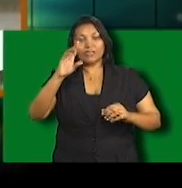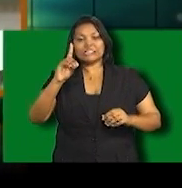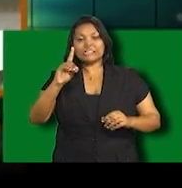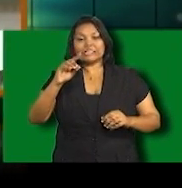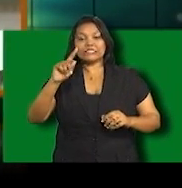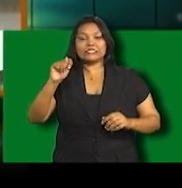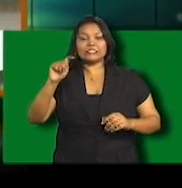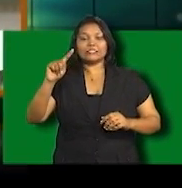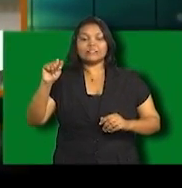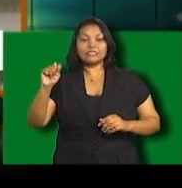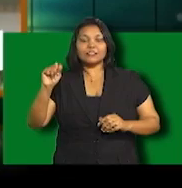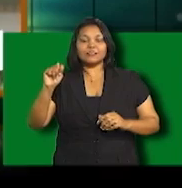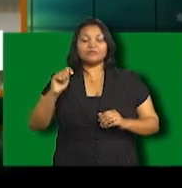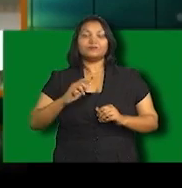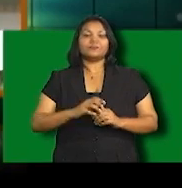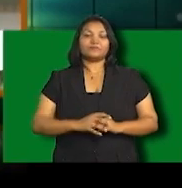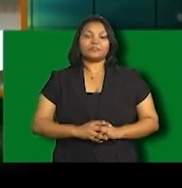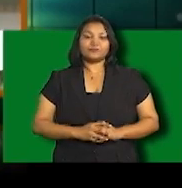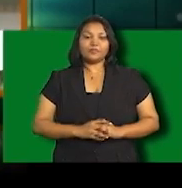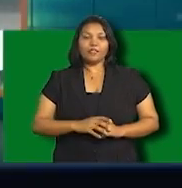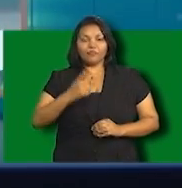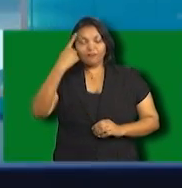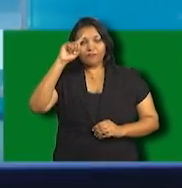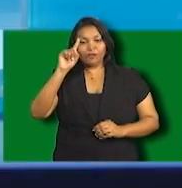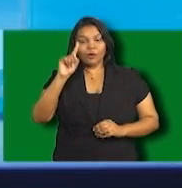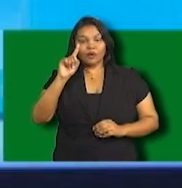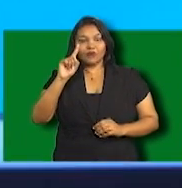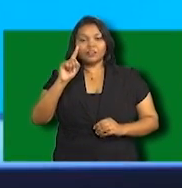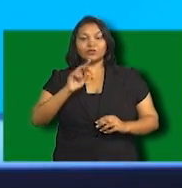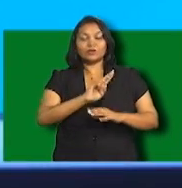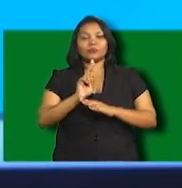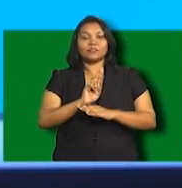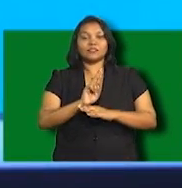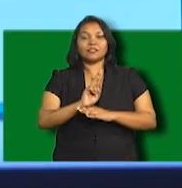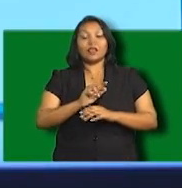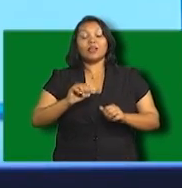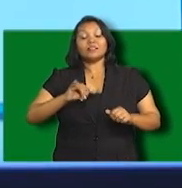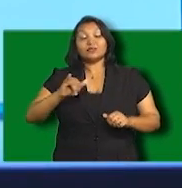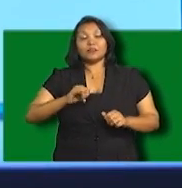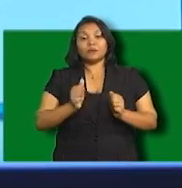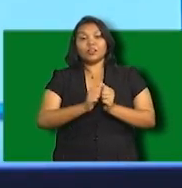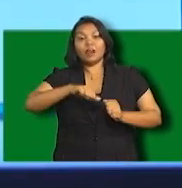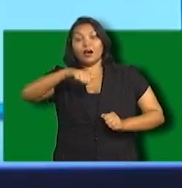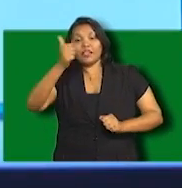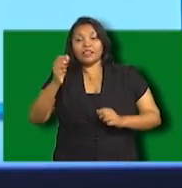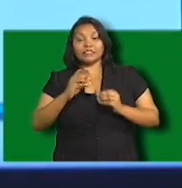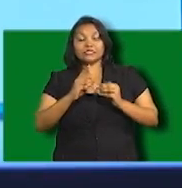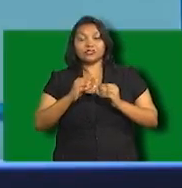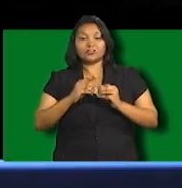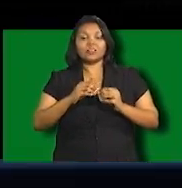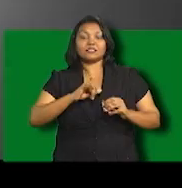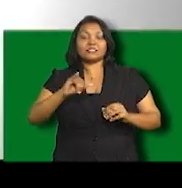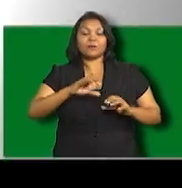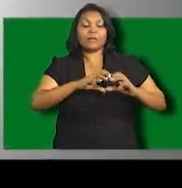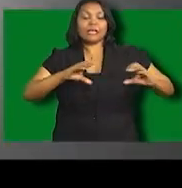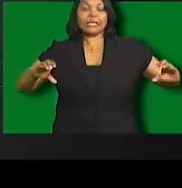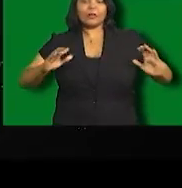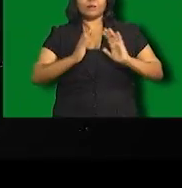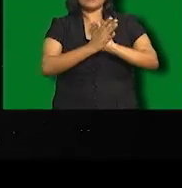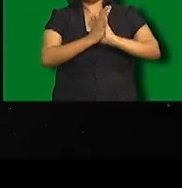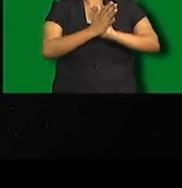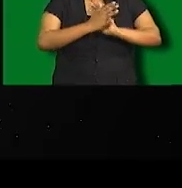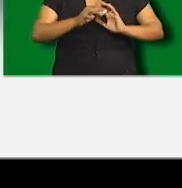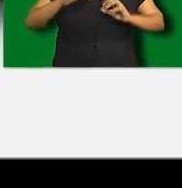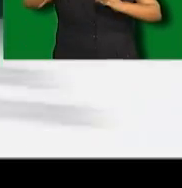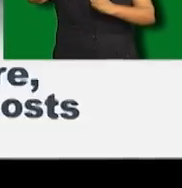conned digital terrestrial television or DTT. As with other digital platforms like cable satellite and broadband